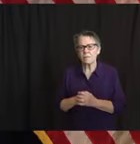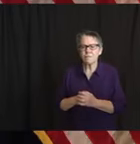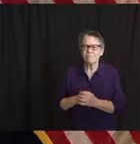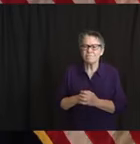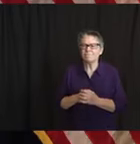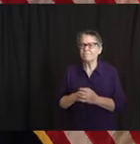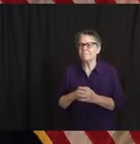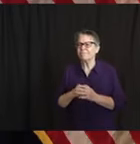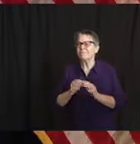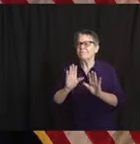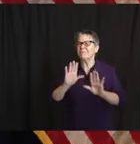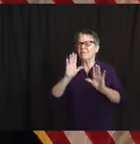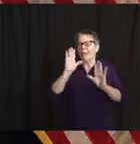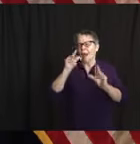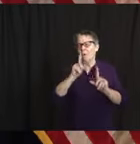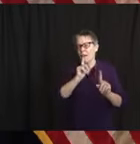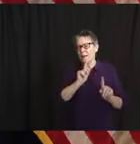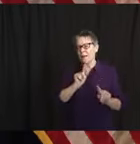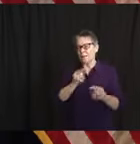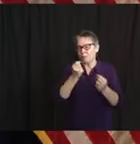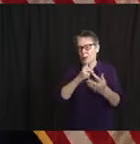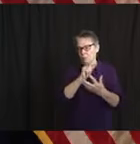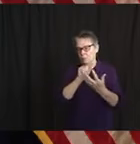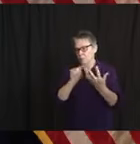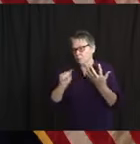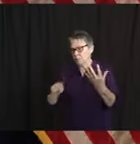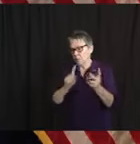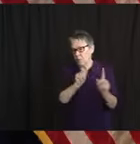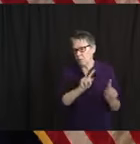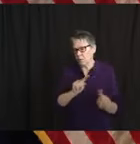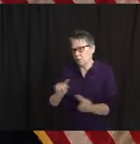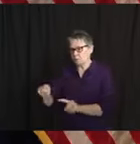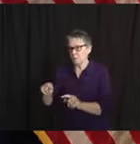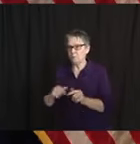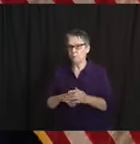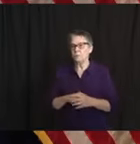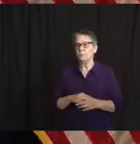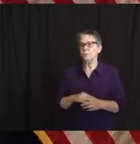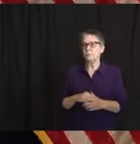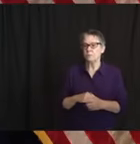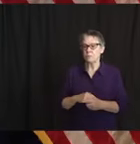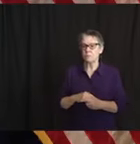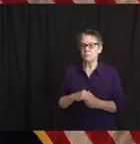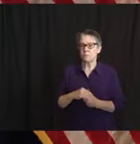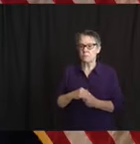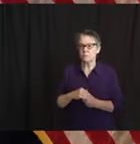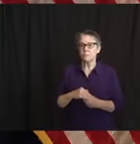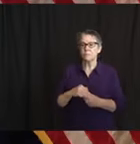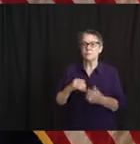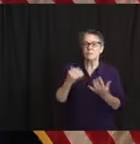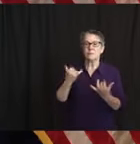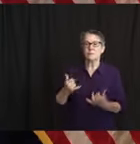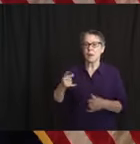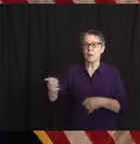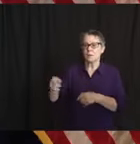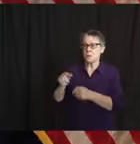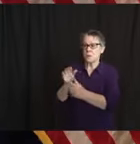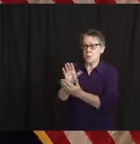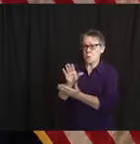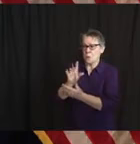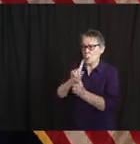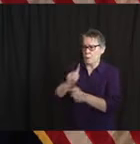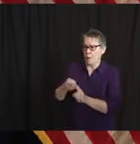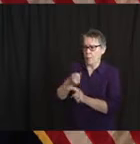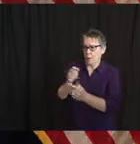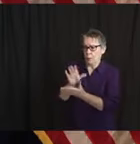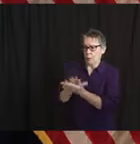like. Yeah, listen, I haven't seen the reports, so I'm not commenting on the reports specifically. But the Commissioner of